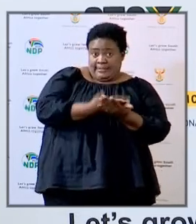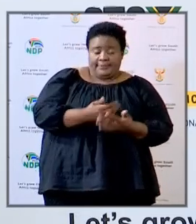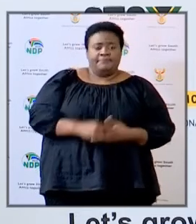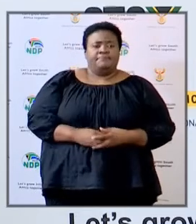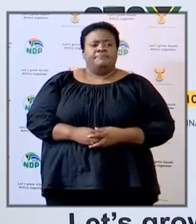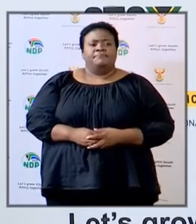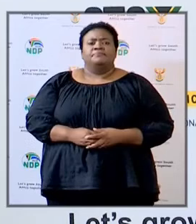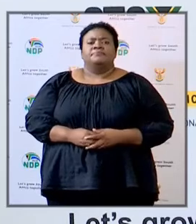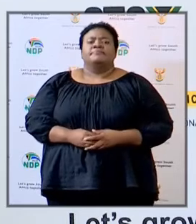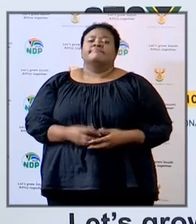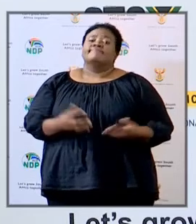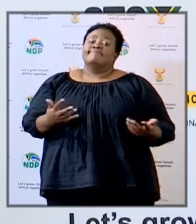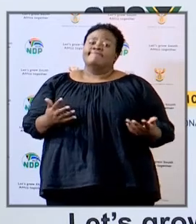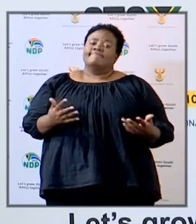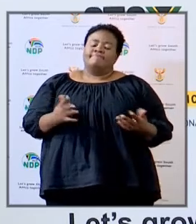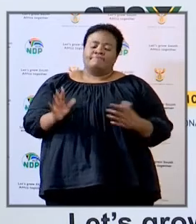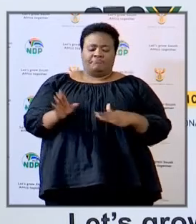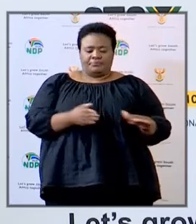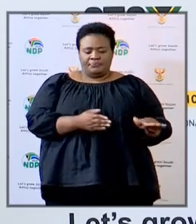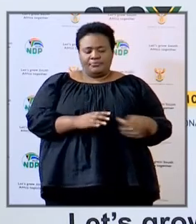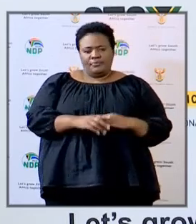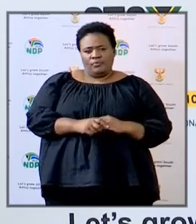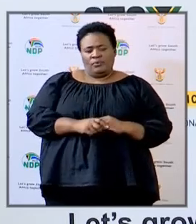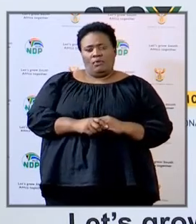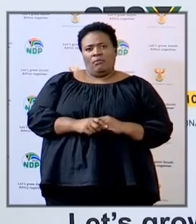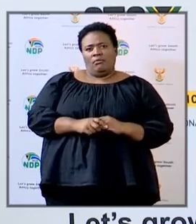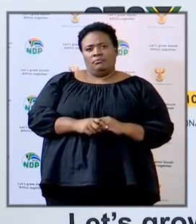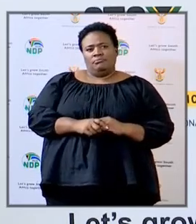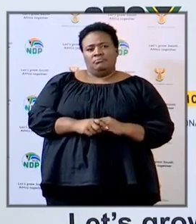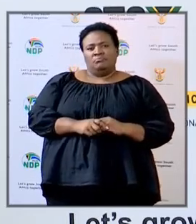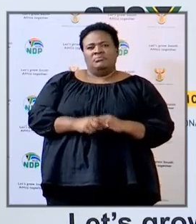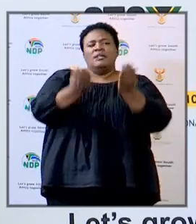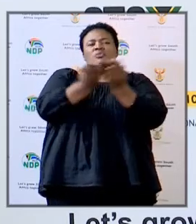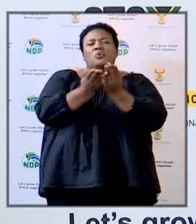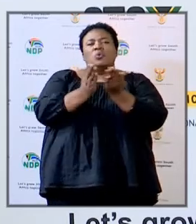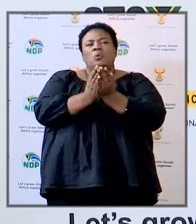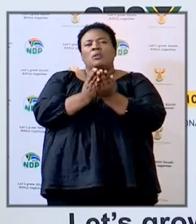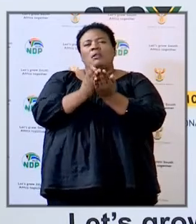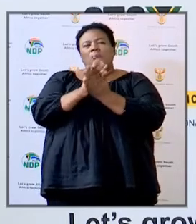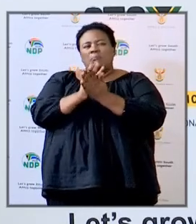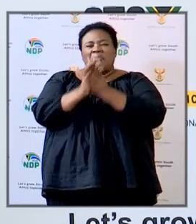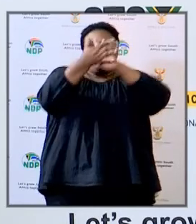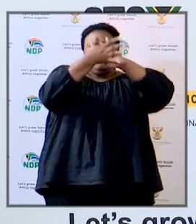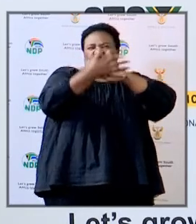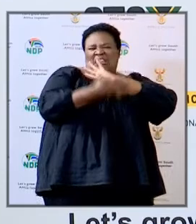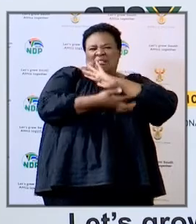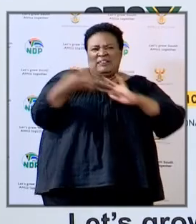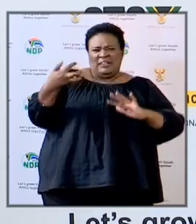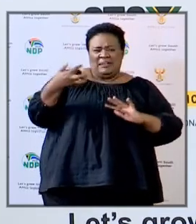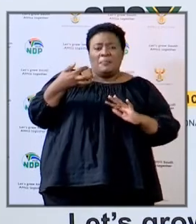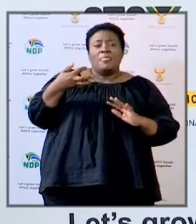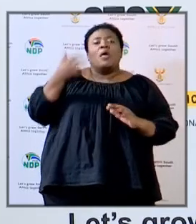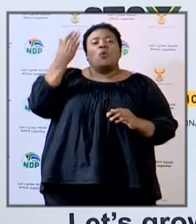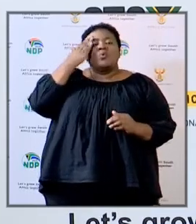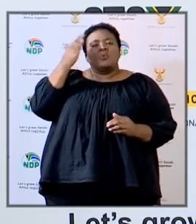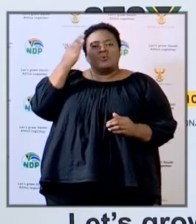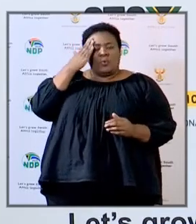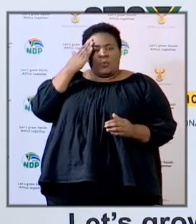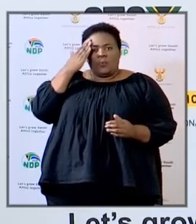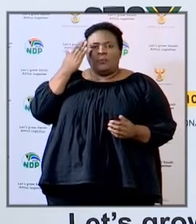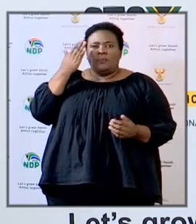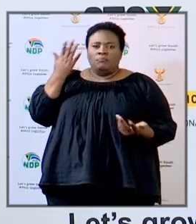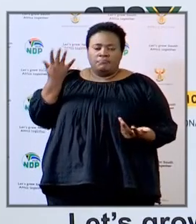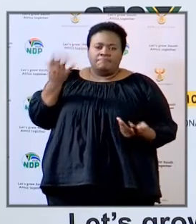yes indeed I speak to my colleagues but we also know that policing is better down on the ground